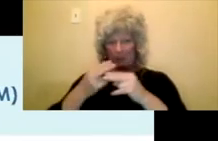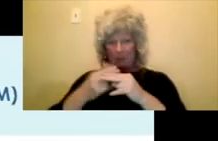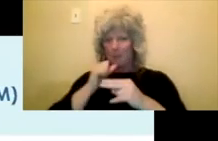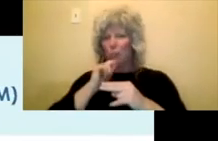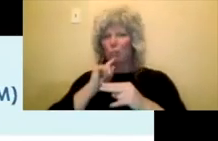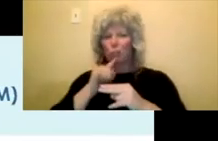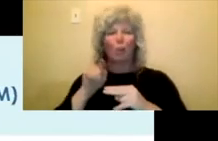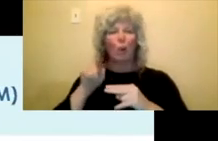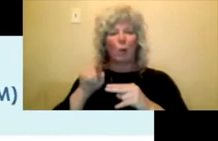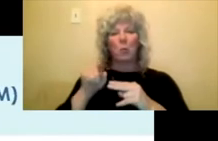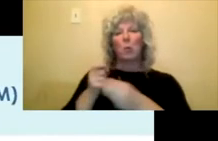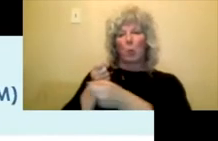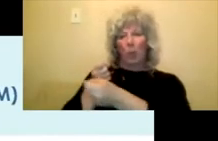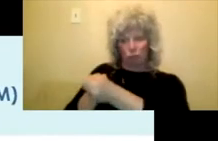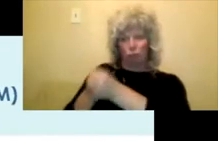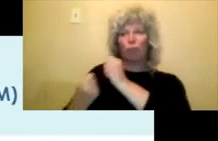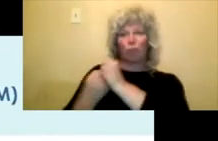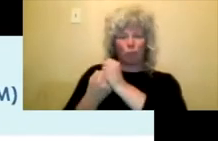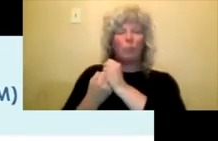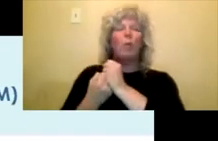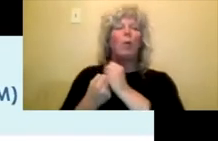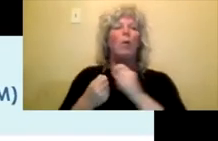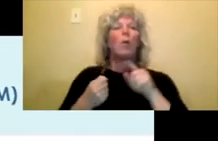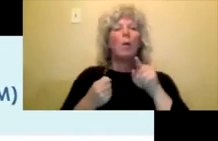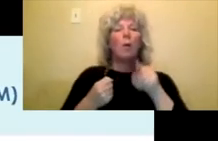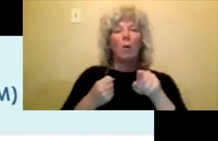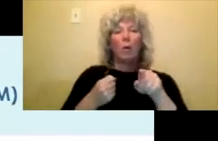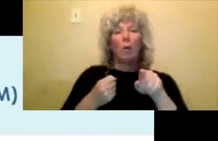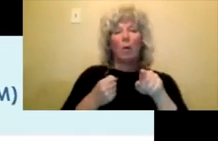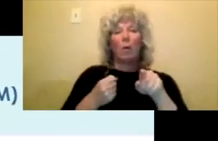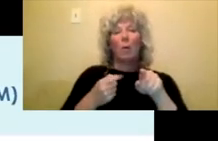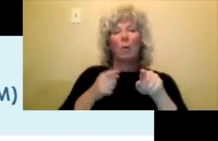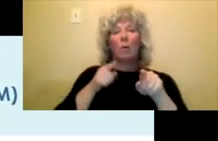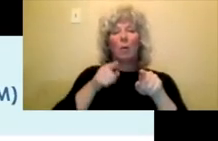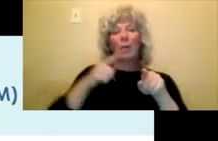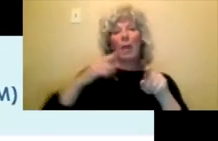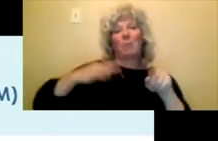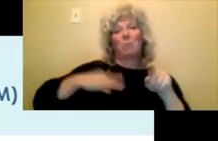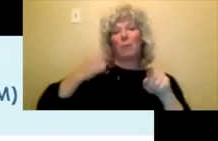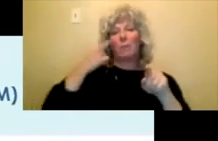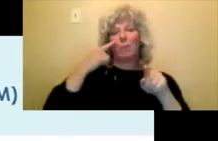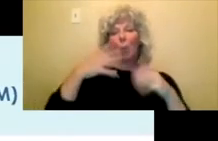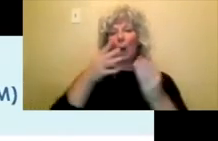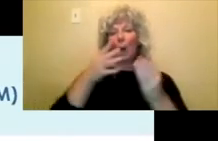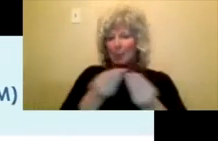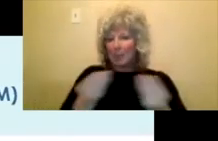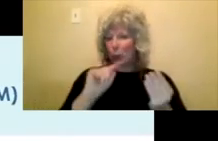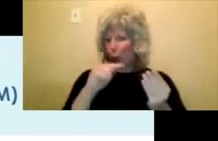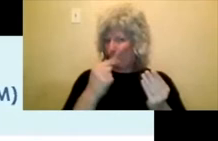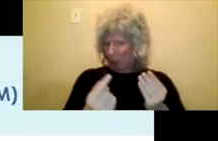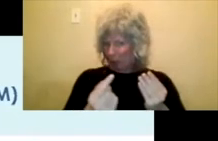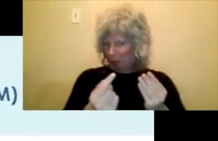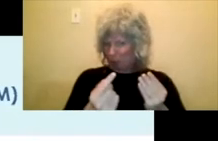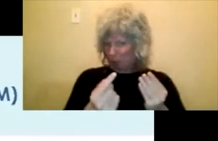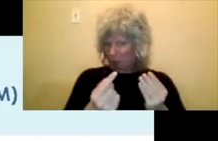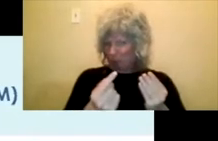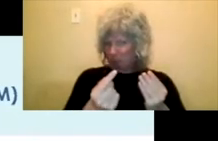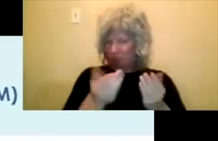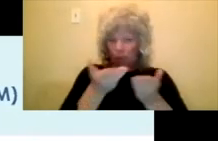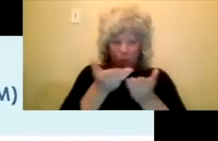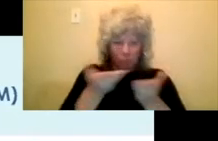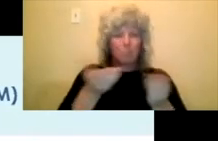uh, in this is specifically, uh, for materials, um, only. And we've opened it up recently to,